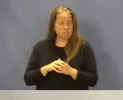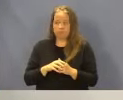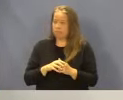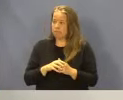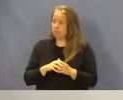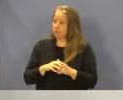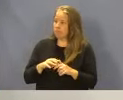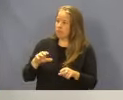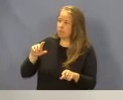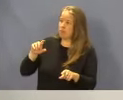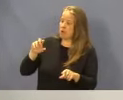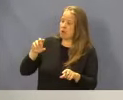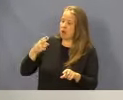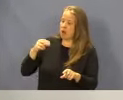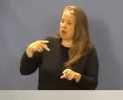Second with Hopkins.